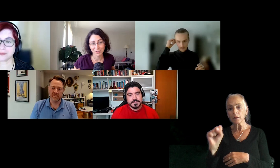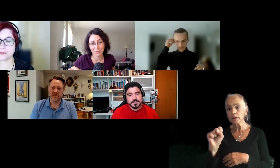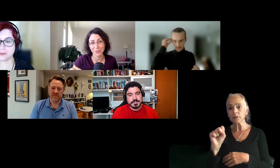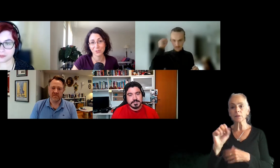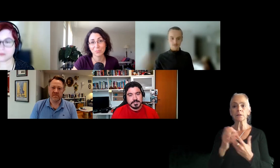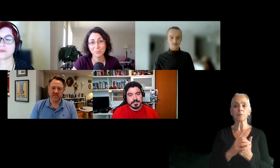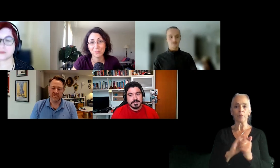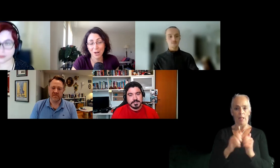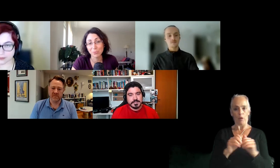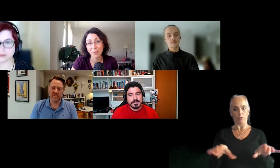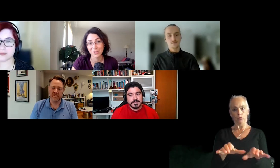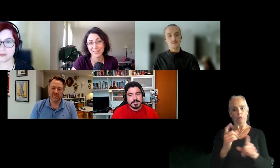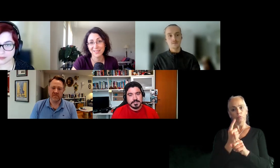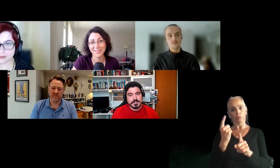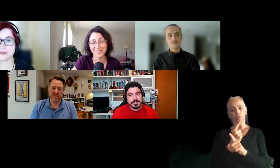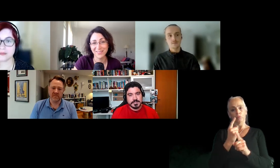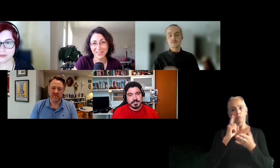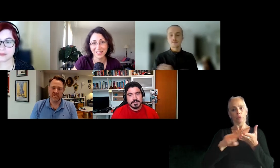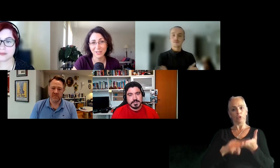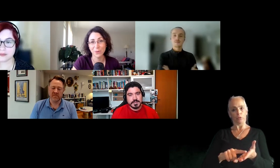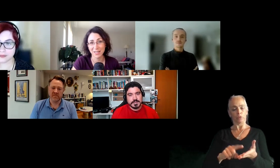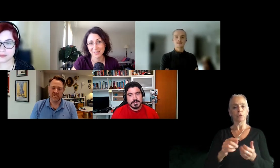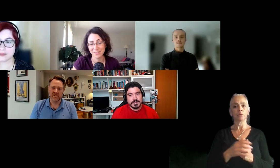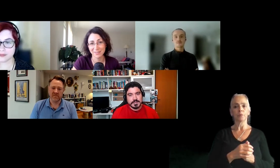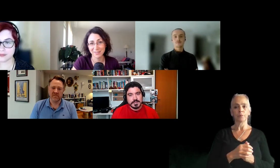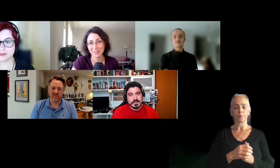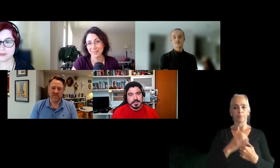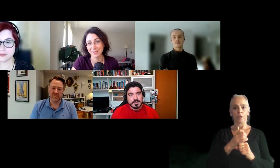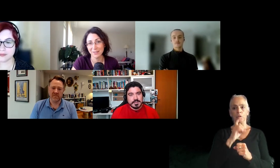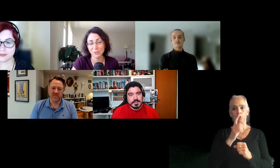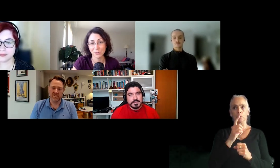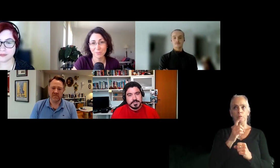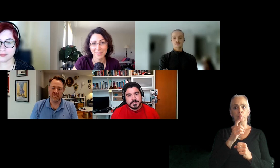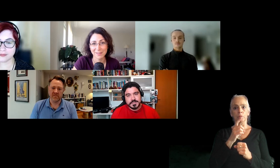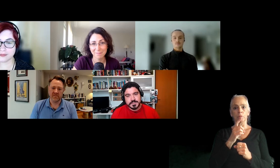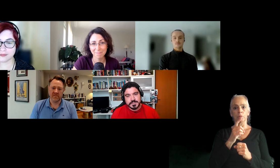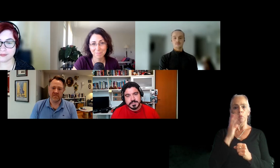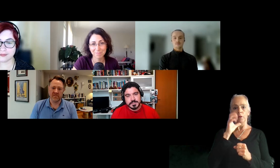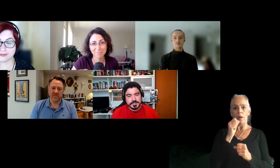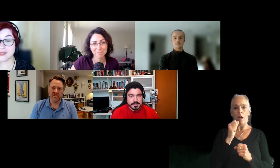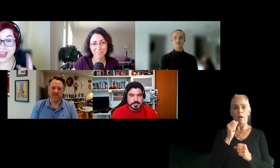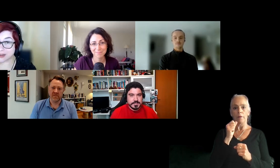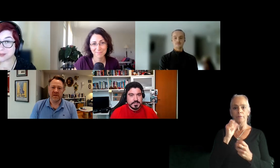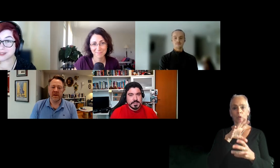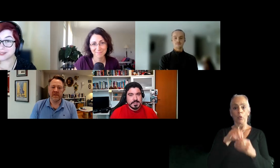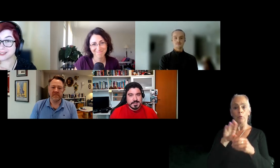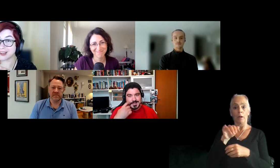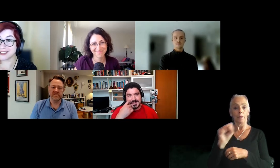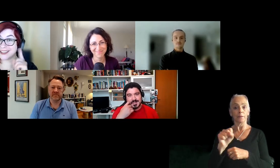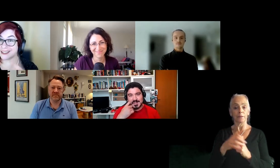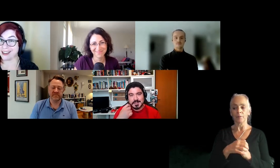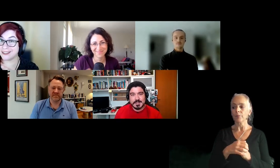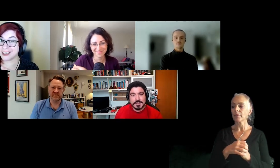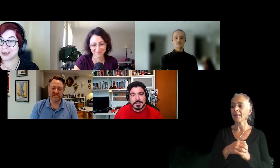conduct a research, uh, properly, uh, in a way that it's not gonna, uh, introduce some biases. I had one specific